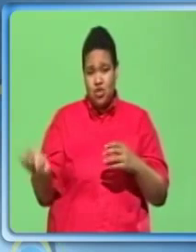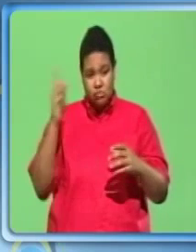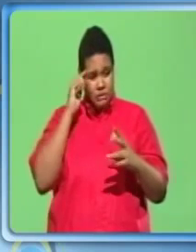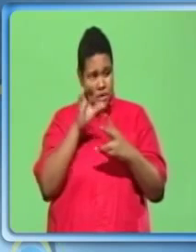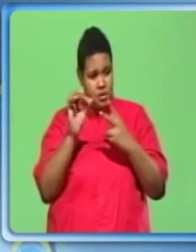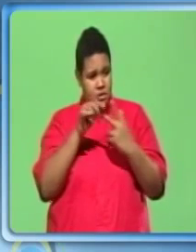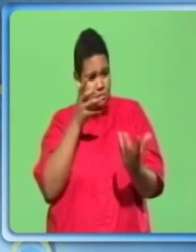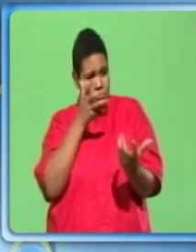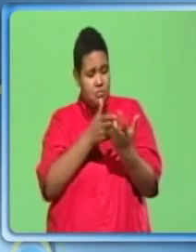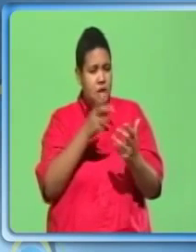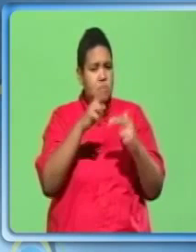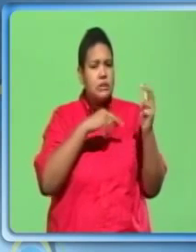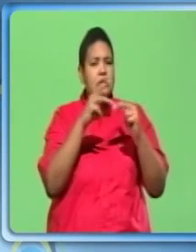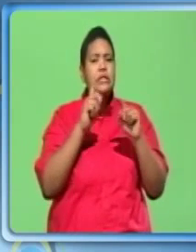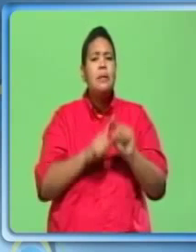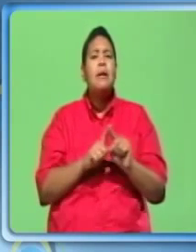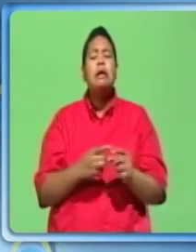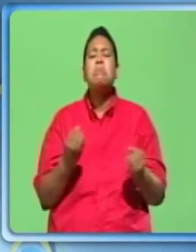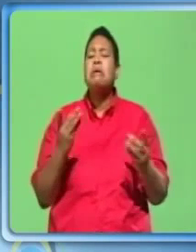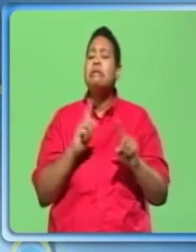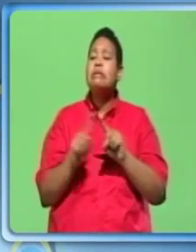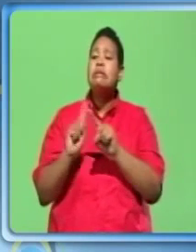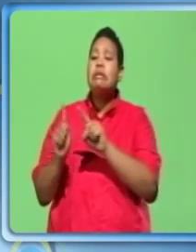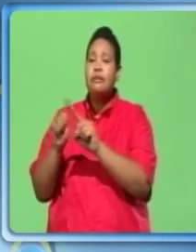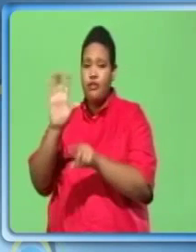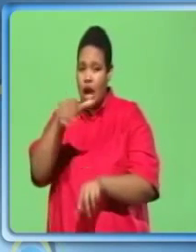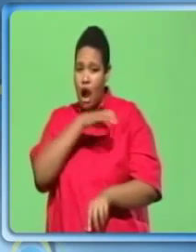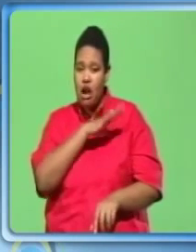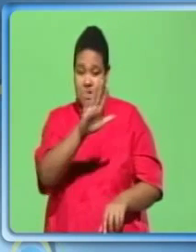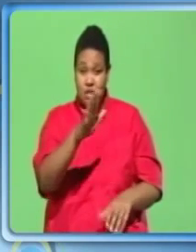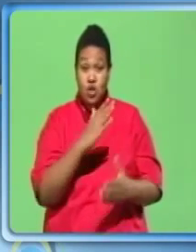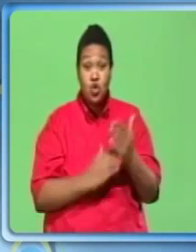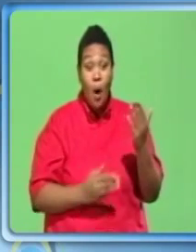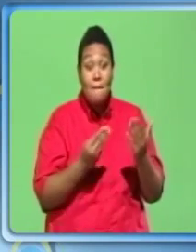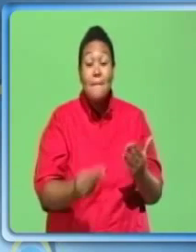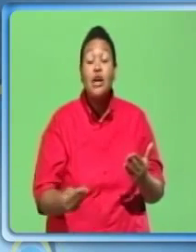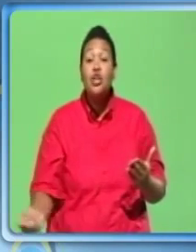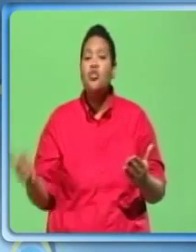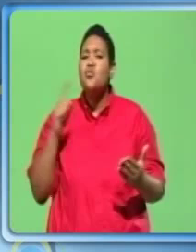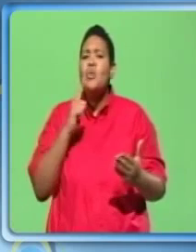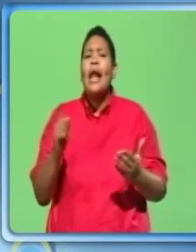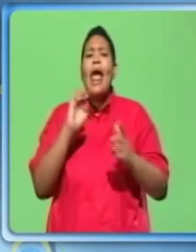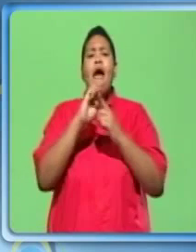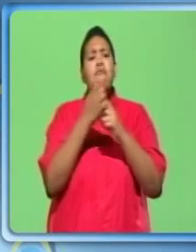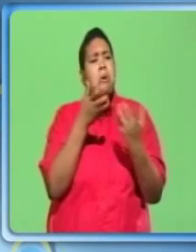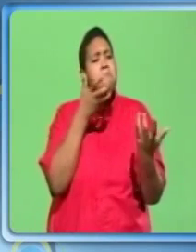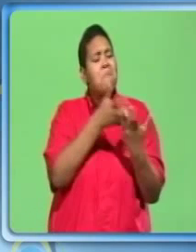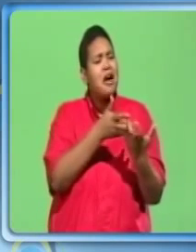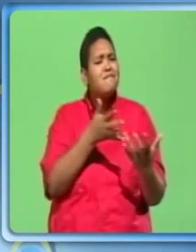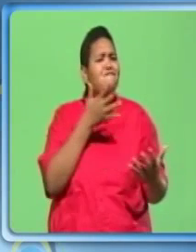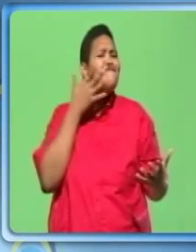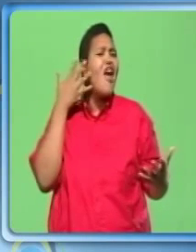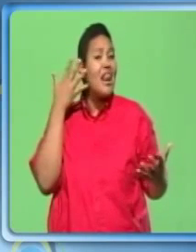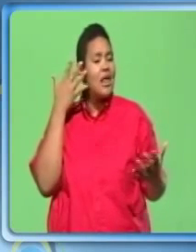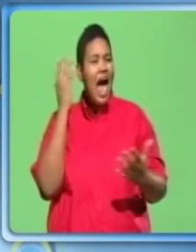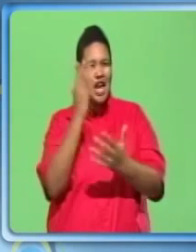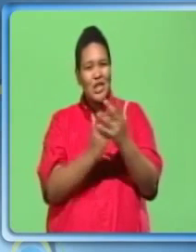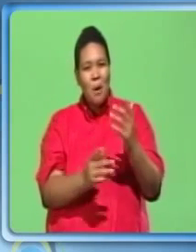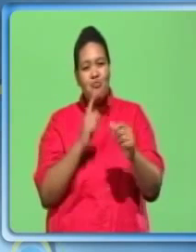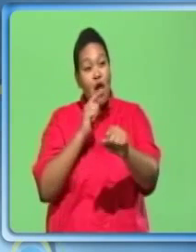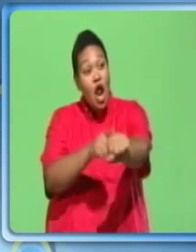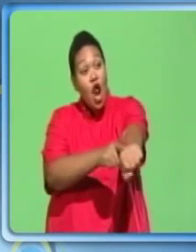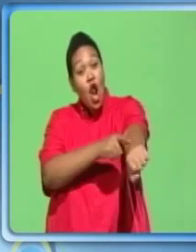depends on many different characteristics. Some materials are environmentally friendly and some are long